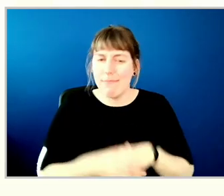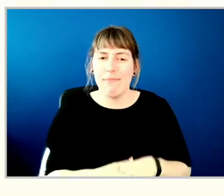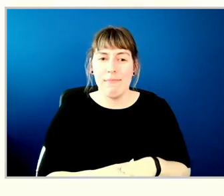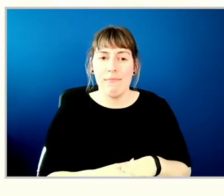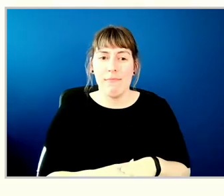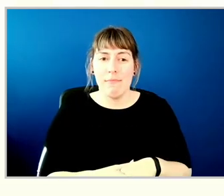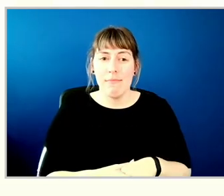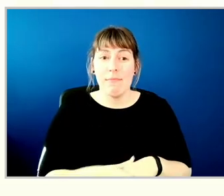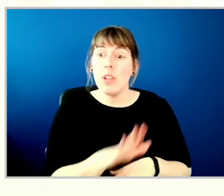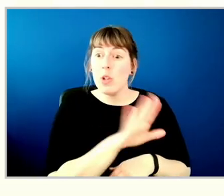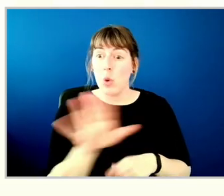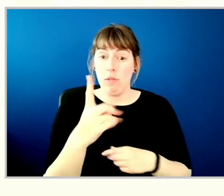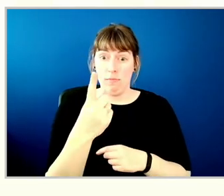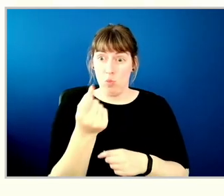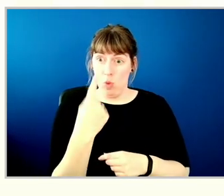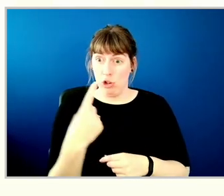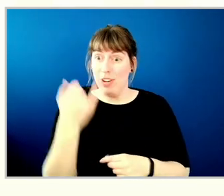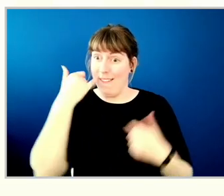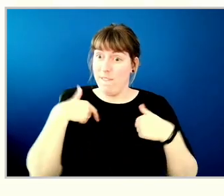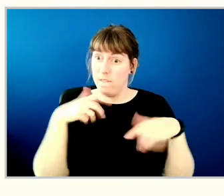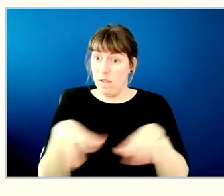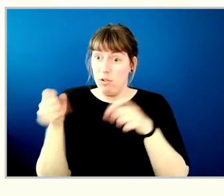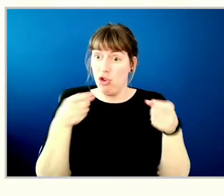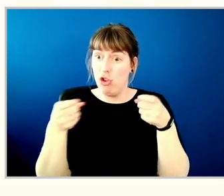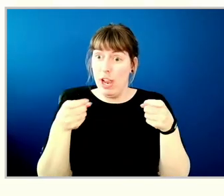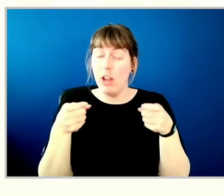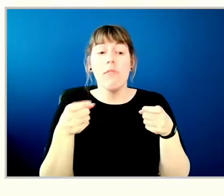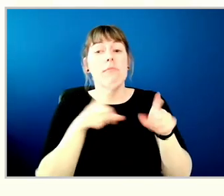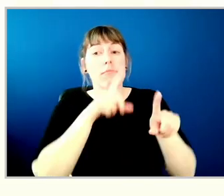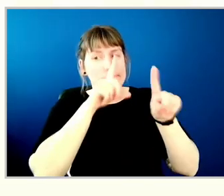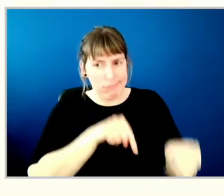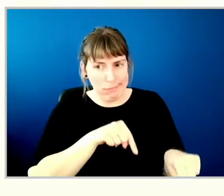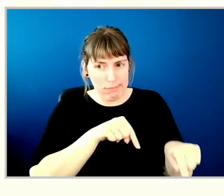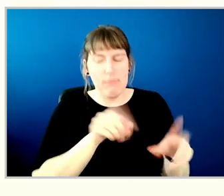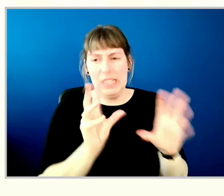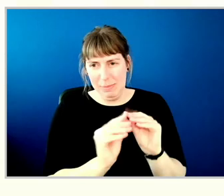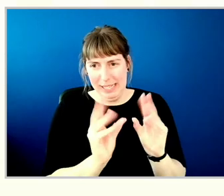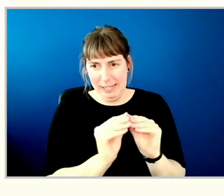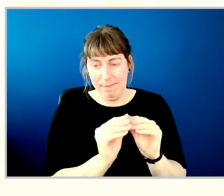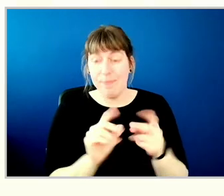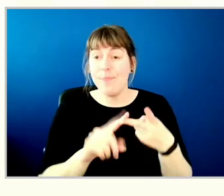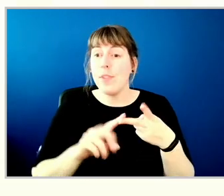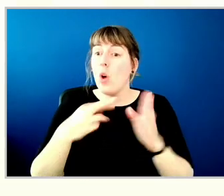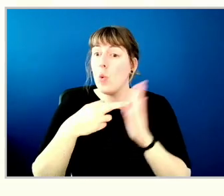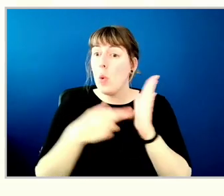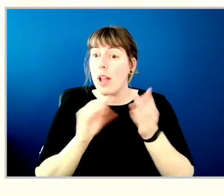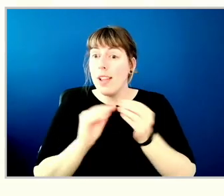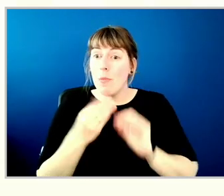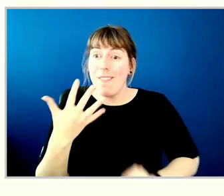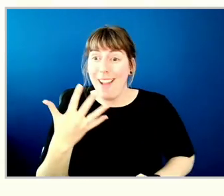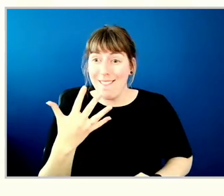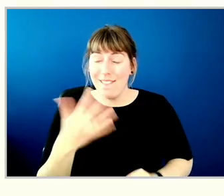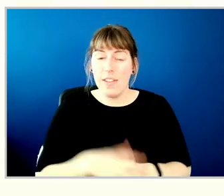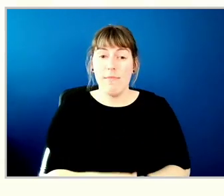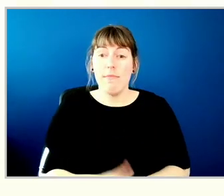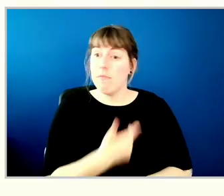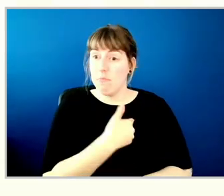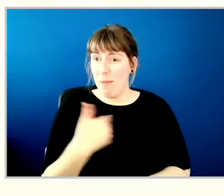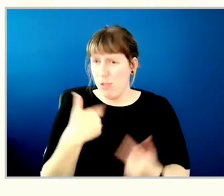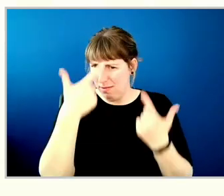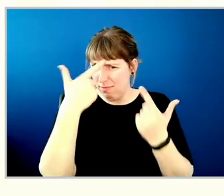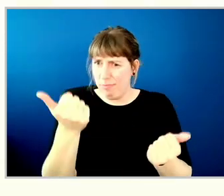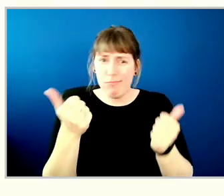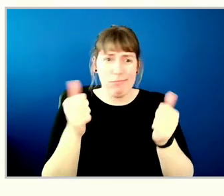if recognized by the chair, will be addressed at the meeting. Rule number five. Members may submit questions or